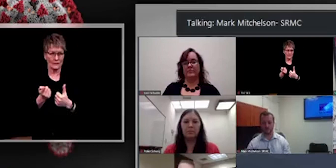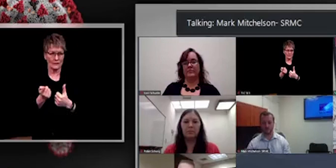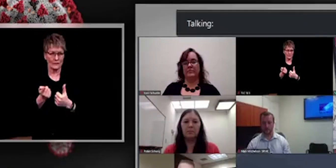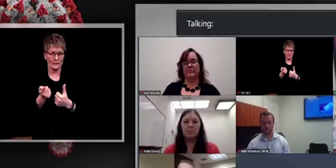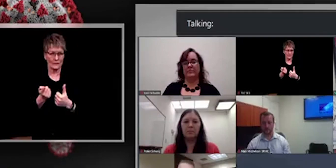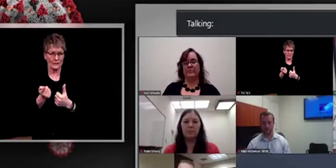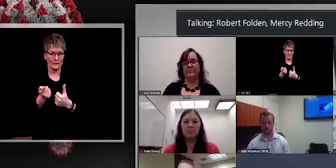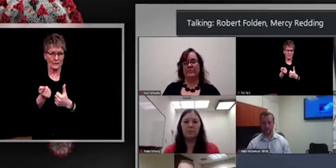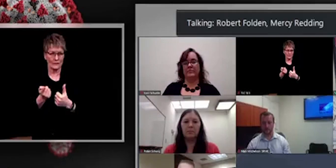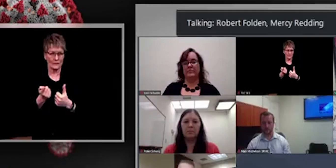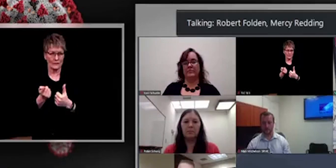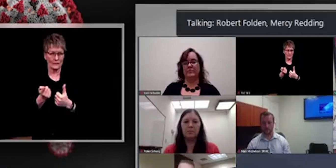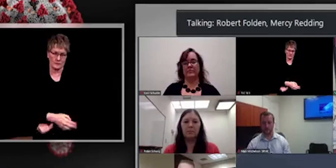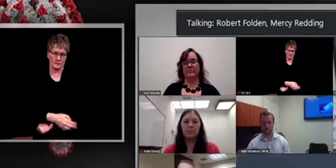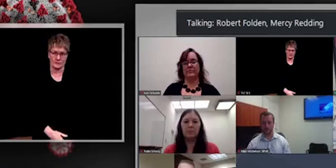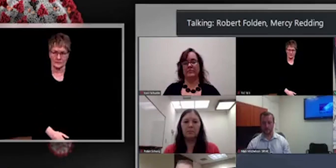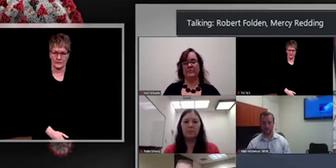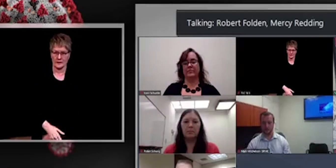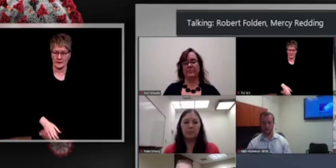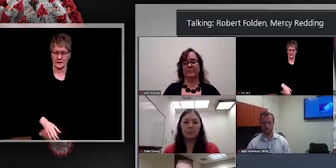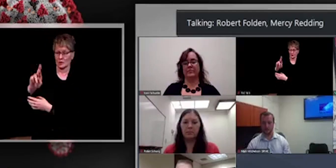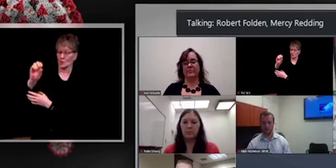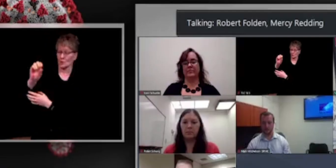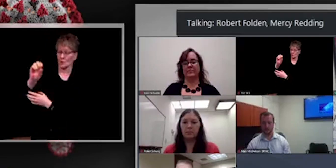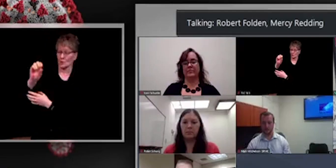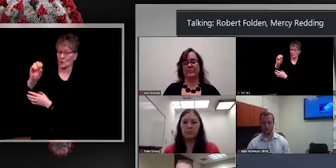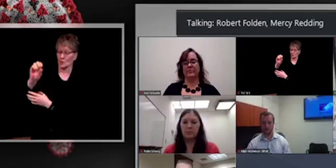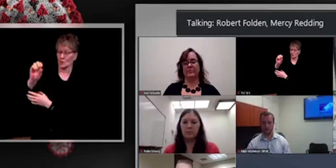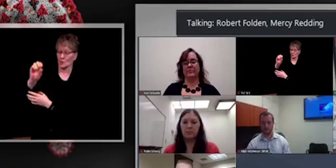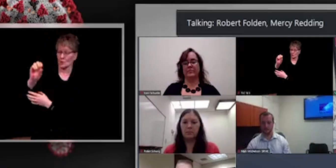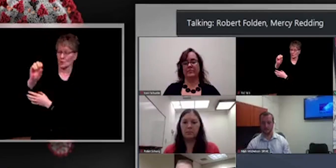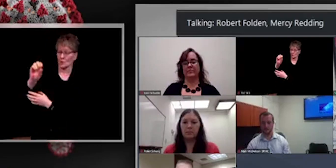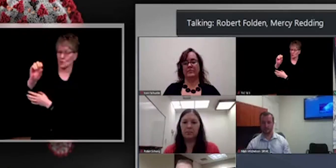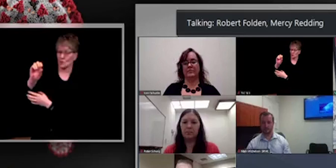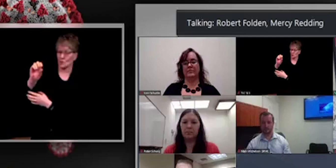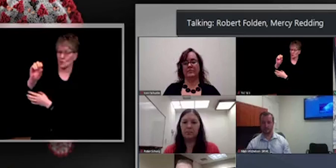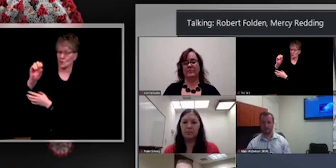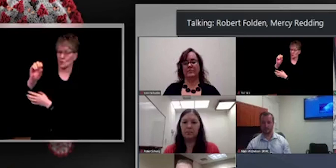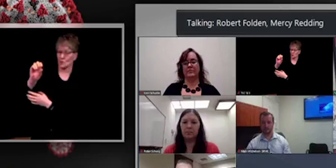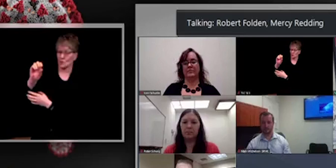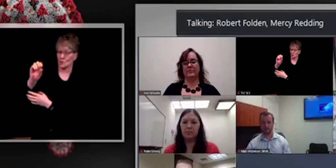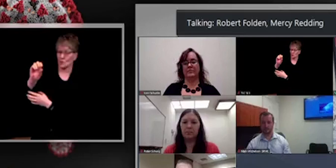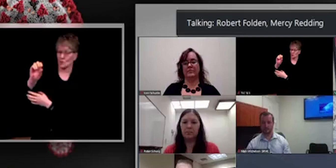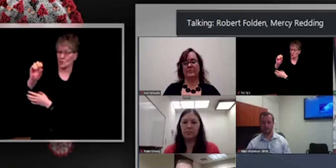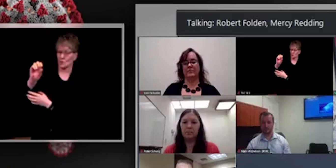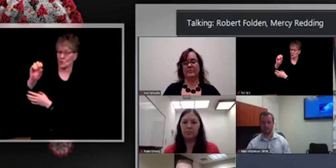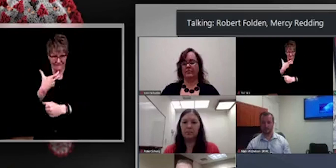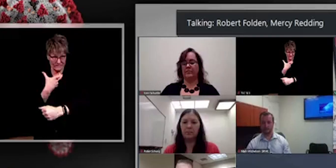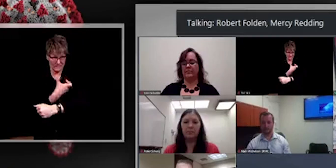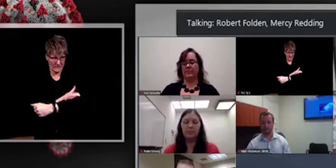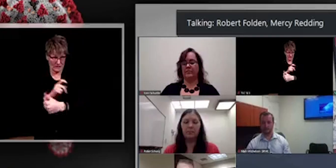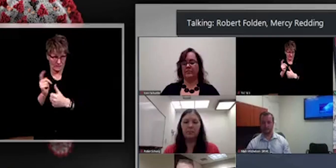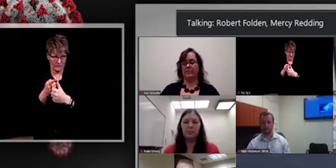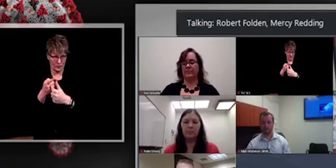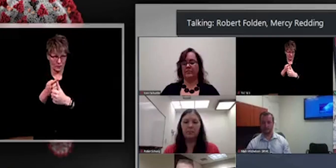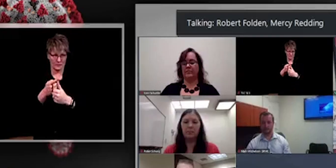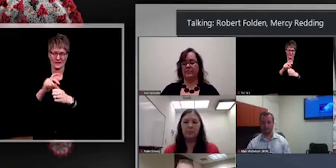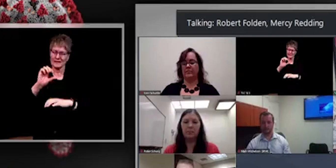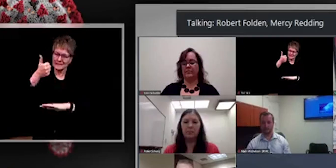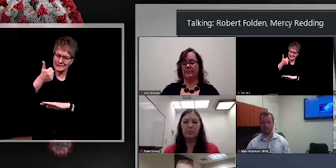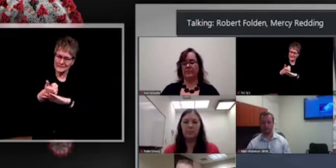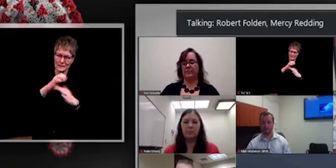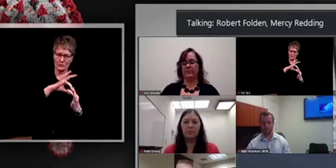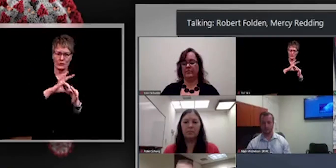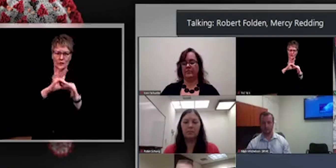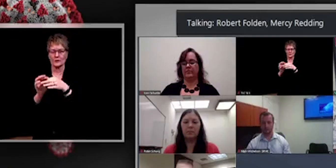So, that, that structure, Anna, is set up around a tier system. So, and there are points that, that a individual